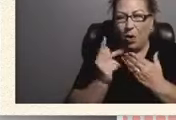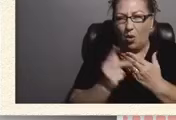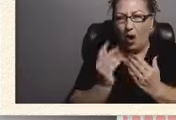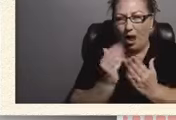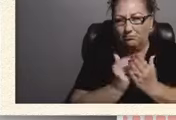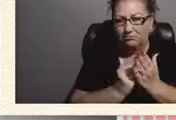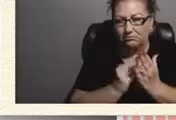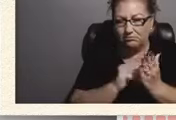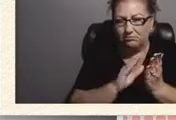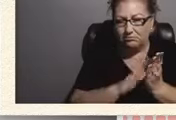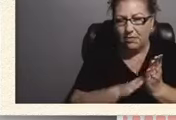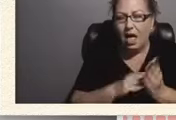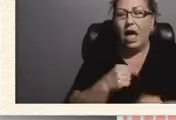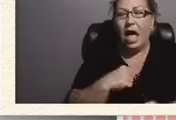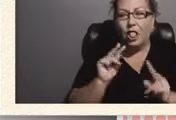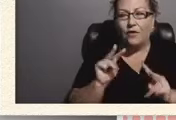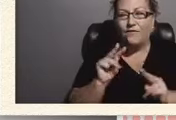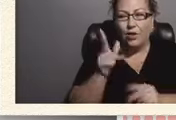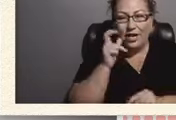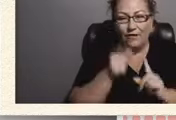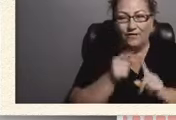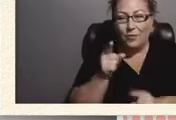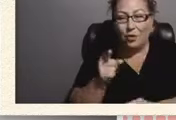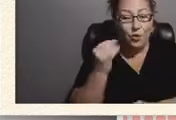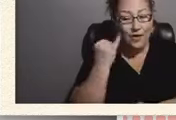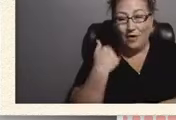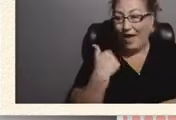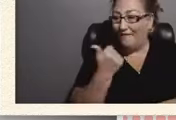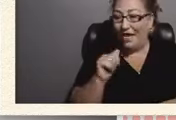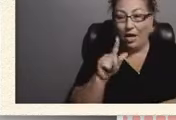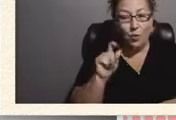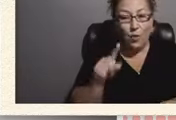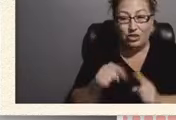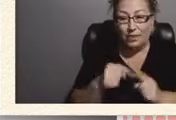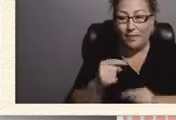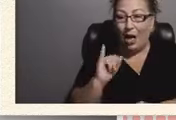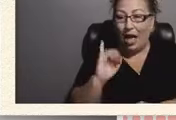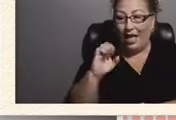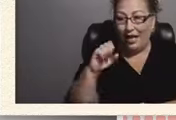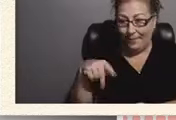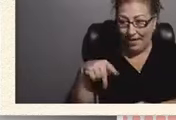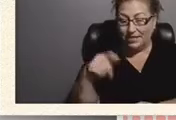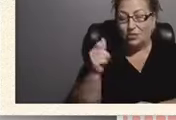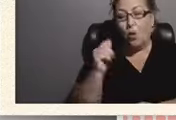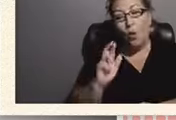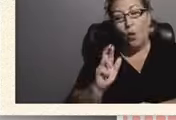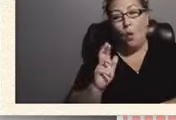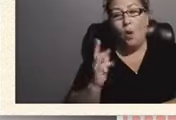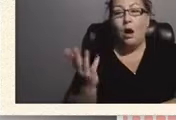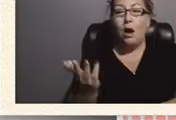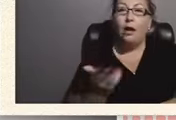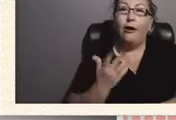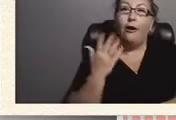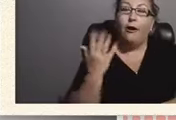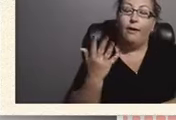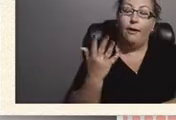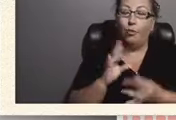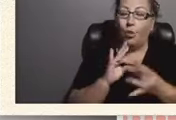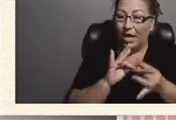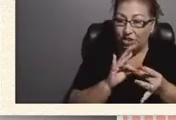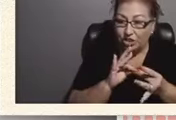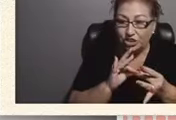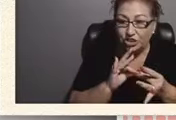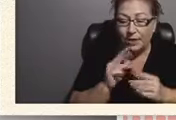forward to hearing from you if you have any questions about ieps or relationship building